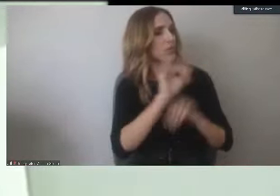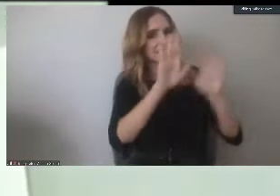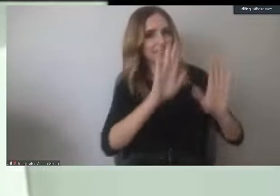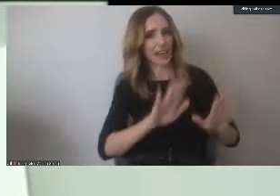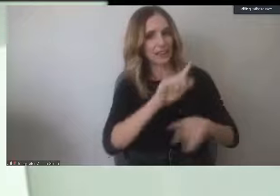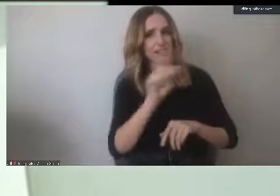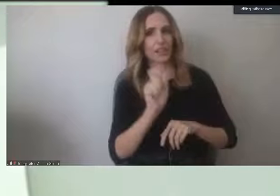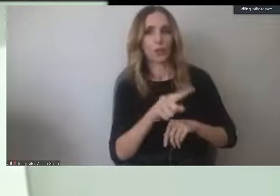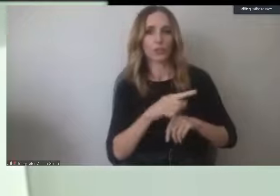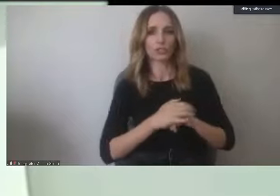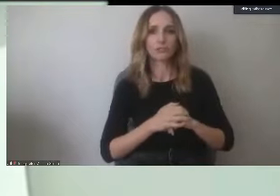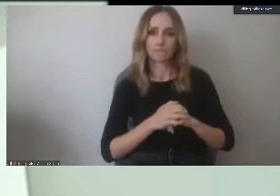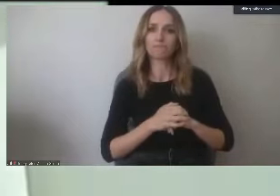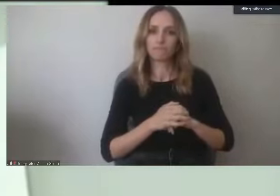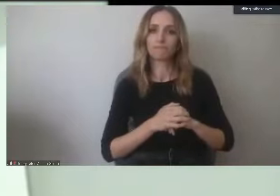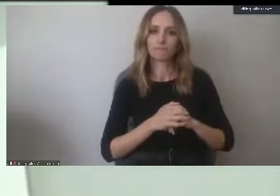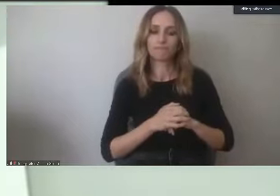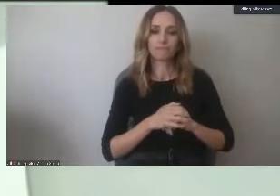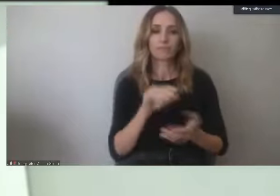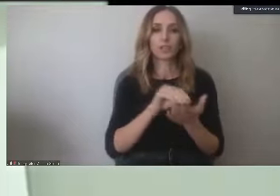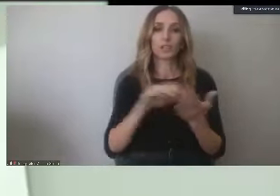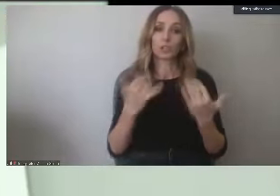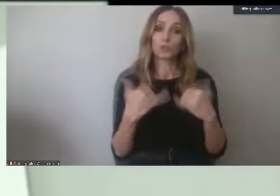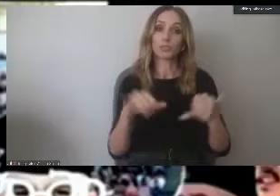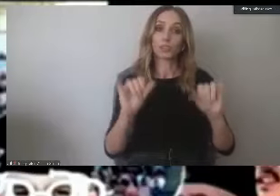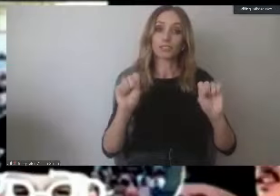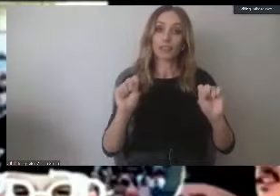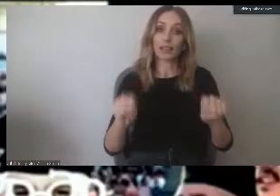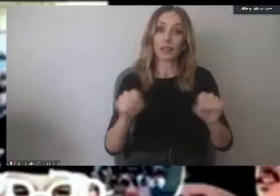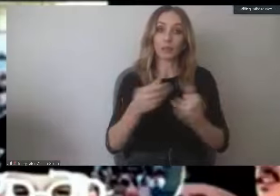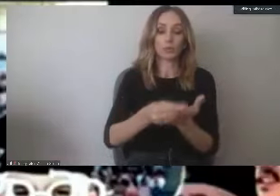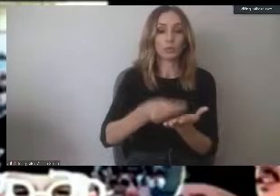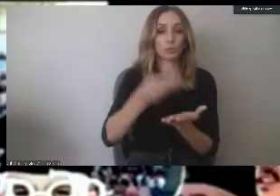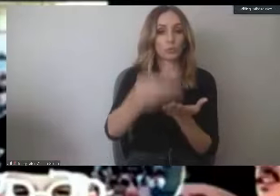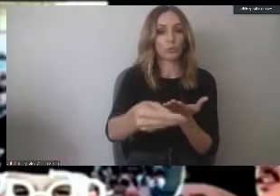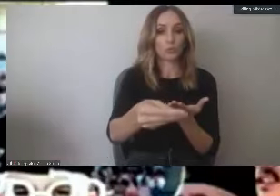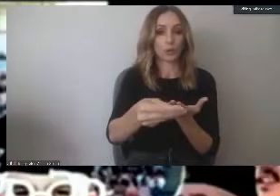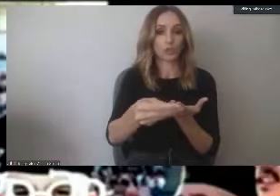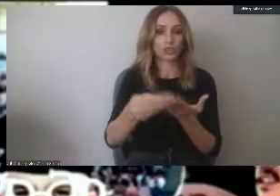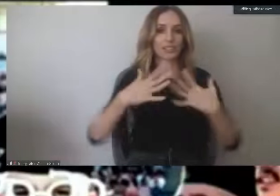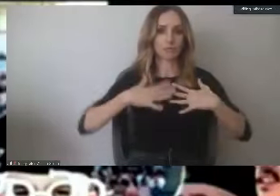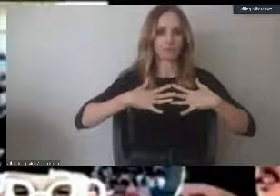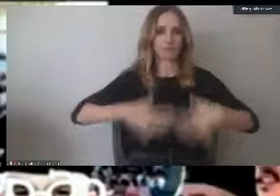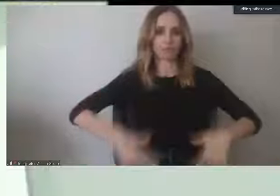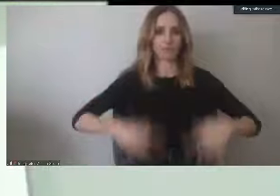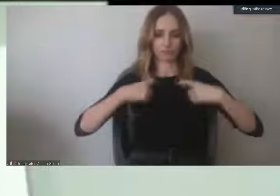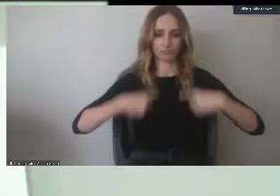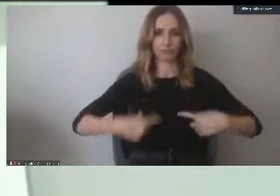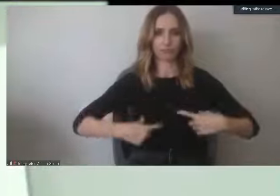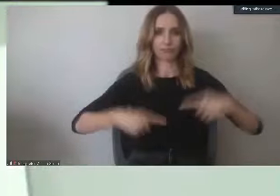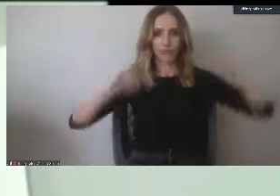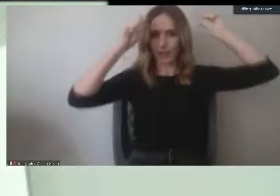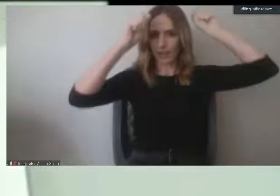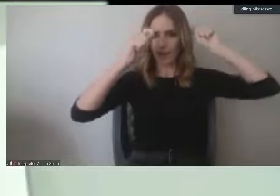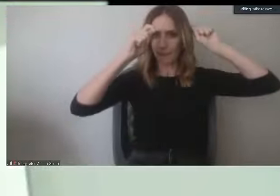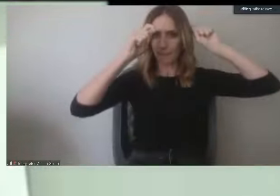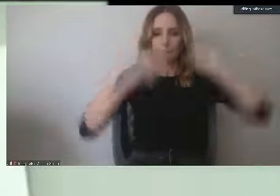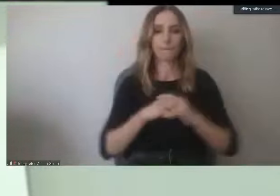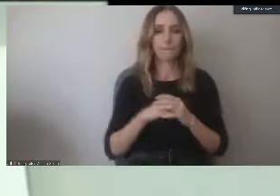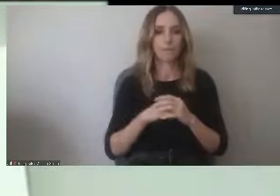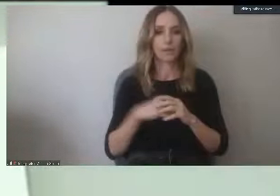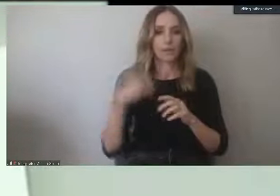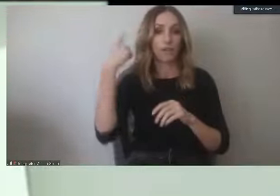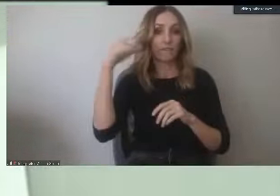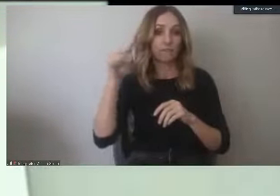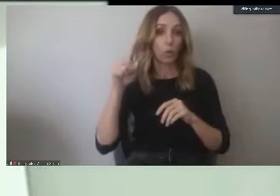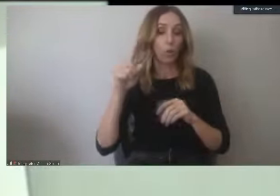question. And so, yes, students are still able to purchase their regalia for the virtual ceremony,